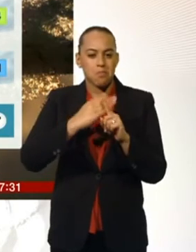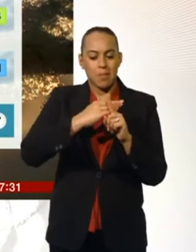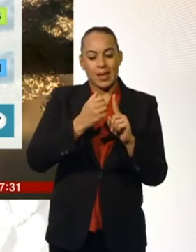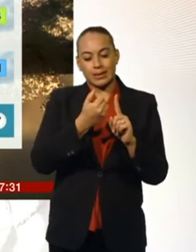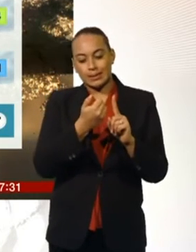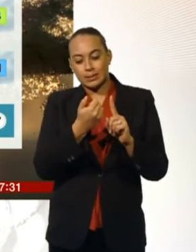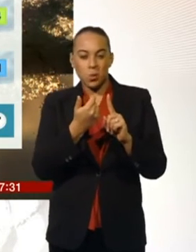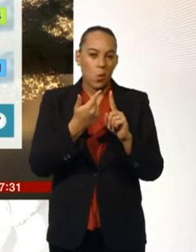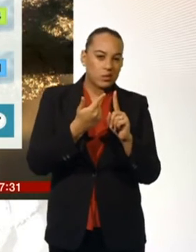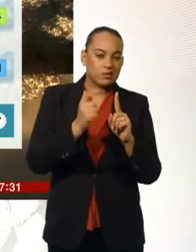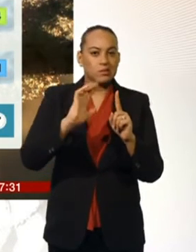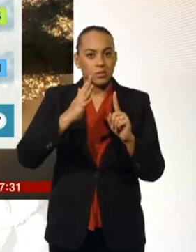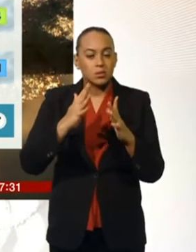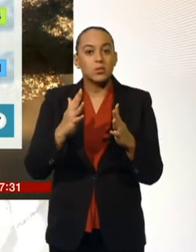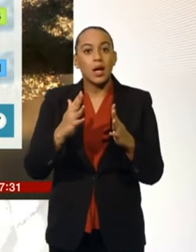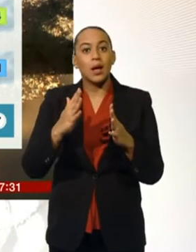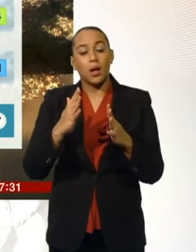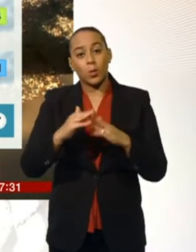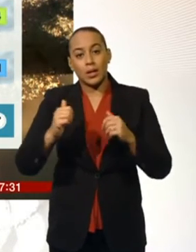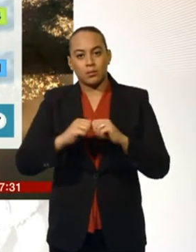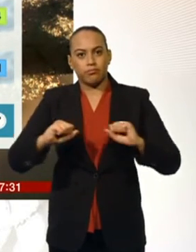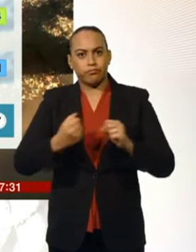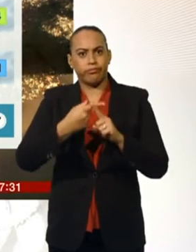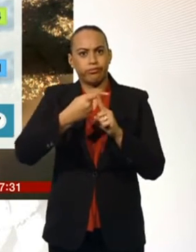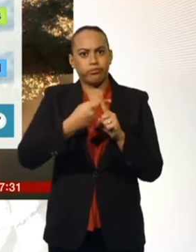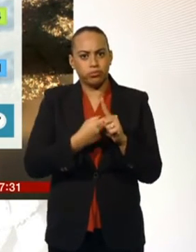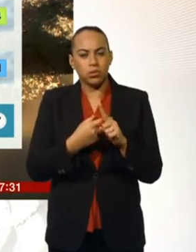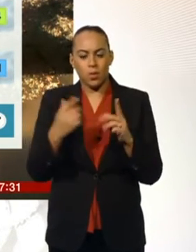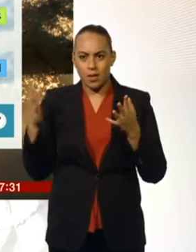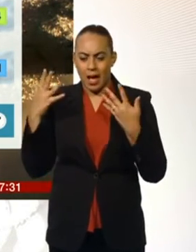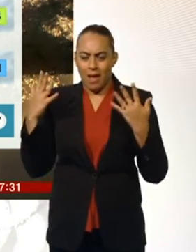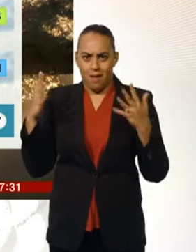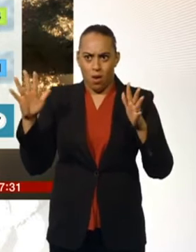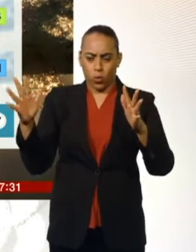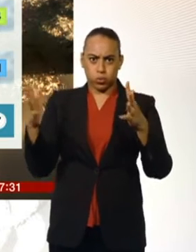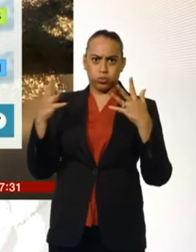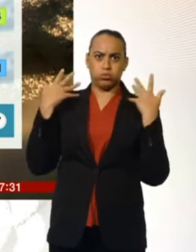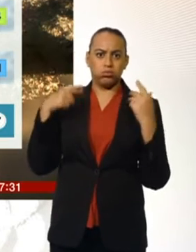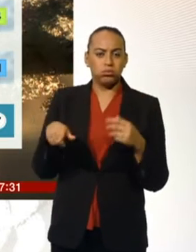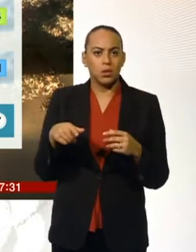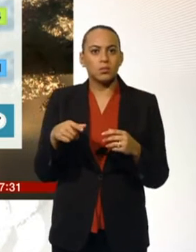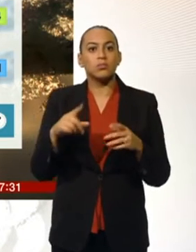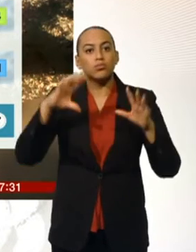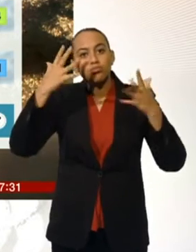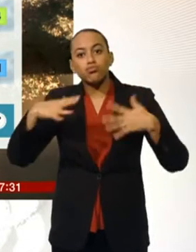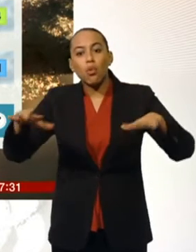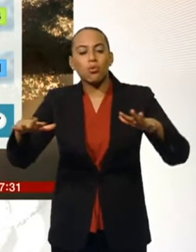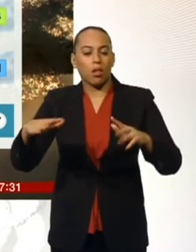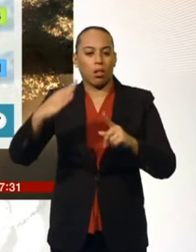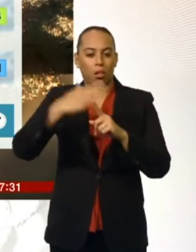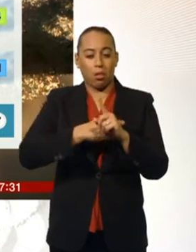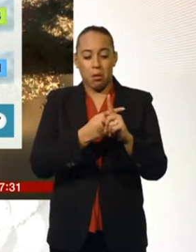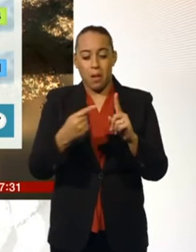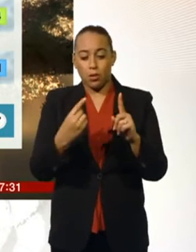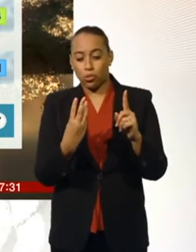the high. And it's looking even colder over the course of the weekend. Some really cold air pushing through. Temperatures in many of our rural spots could get down as low as minus three,